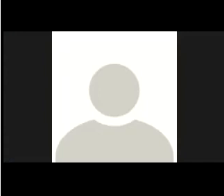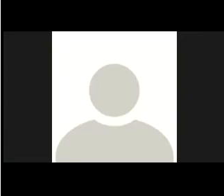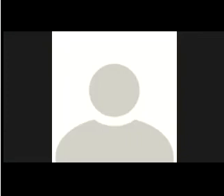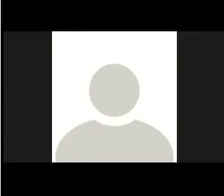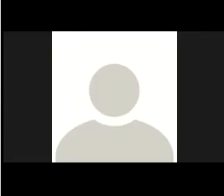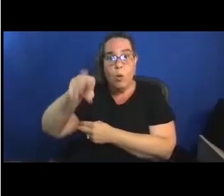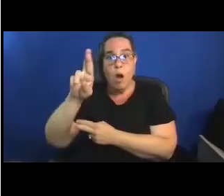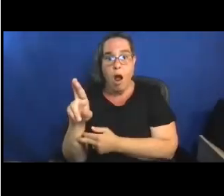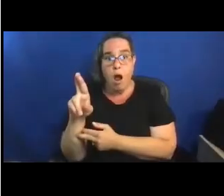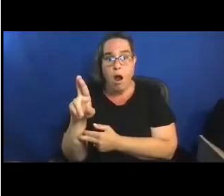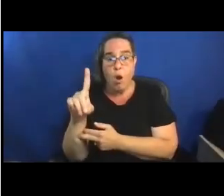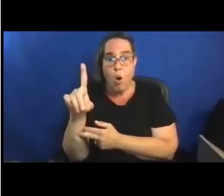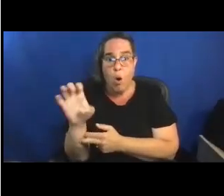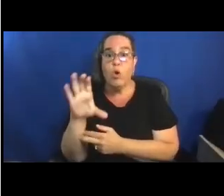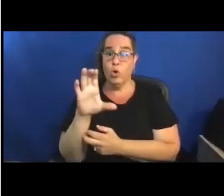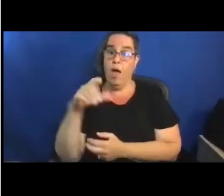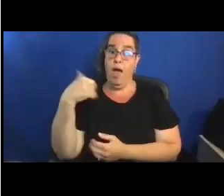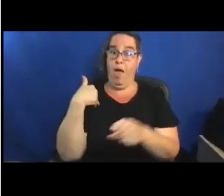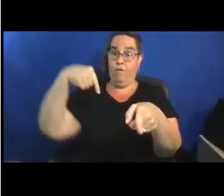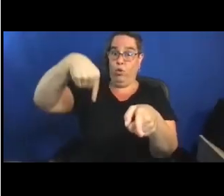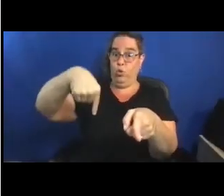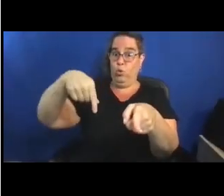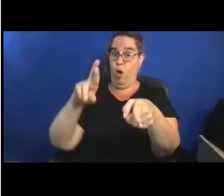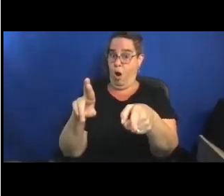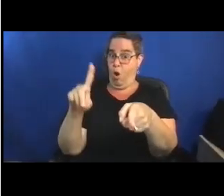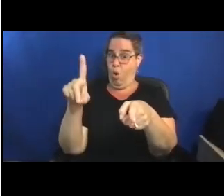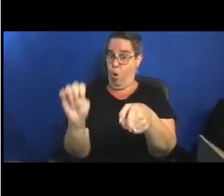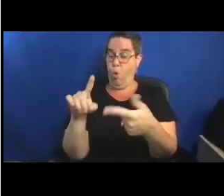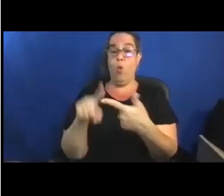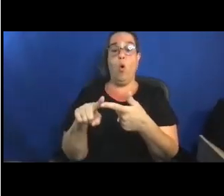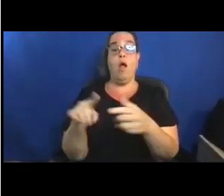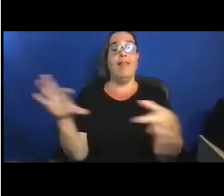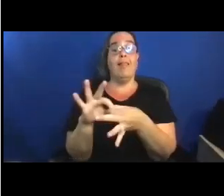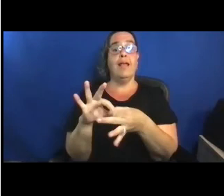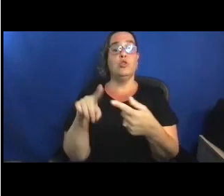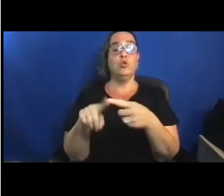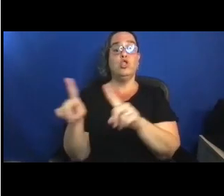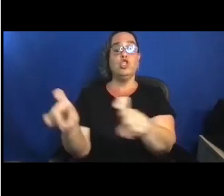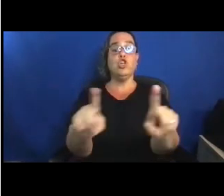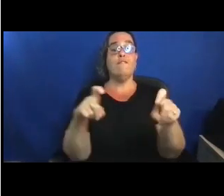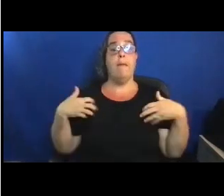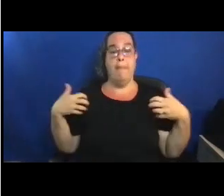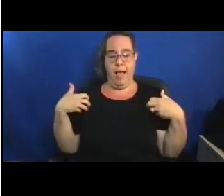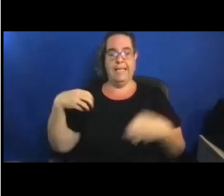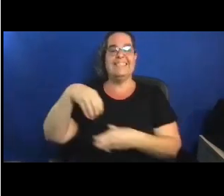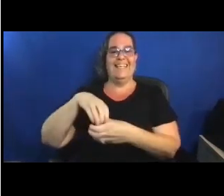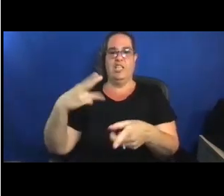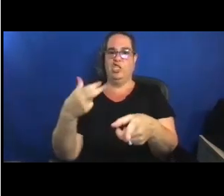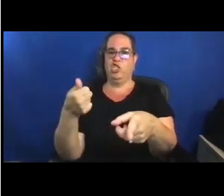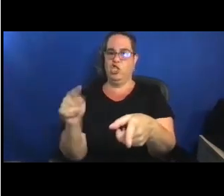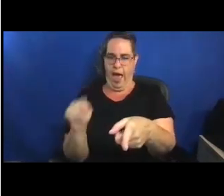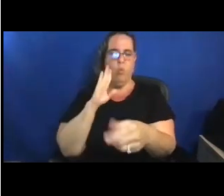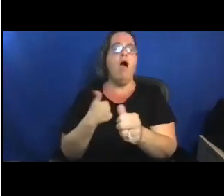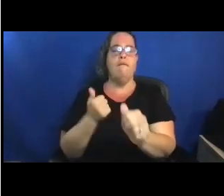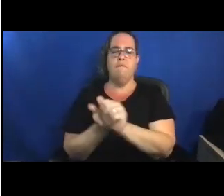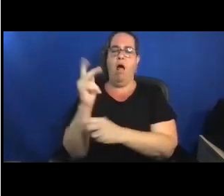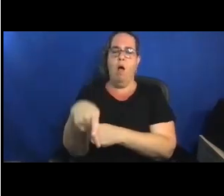link to the Survey Monkey for CEUs is in the chat and it will be sent out in a follow-up email. Thank you